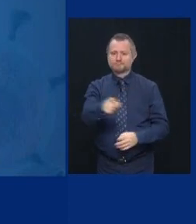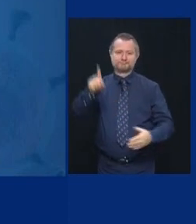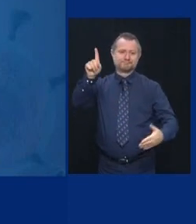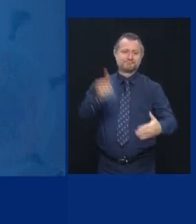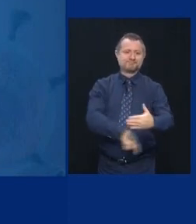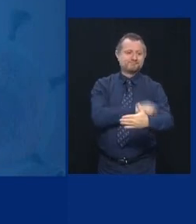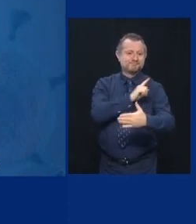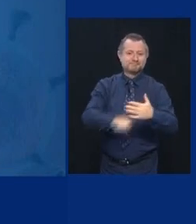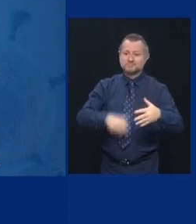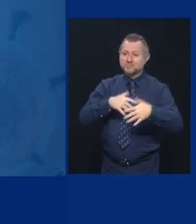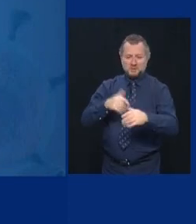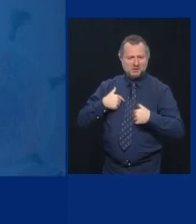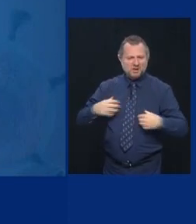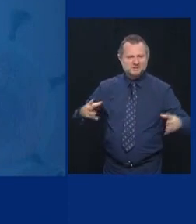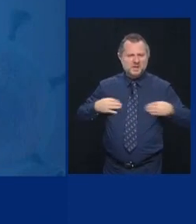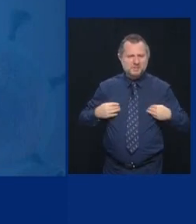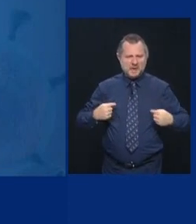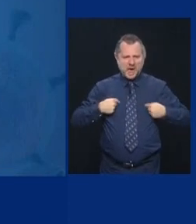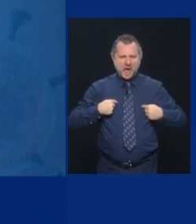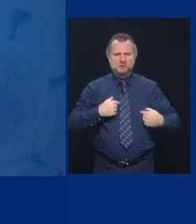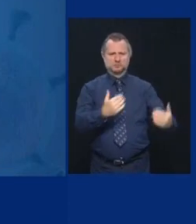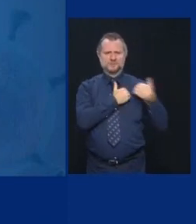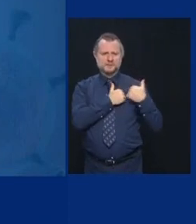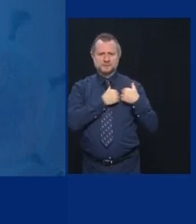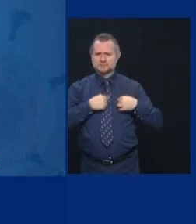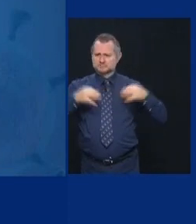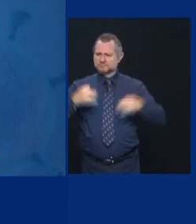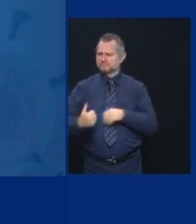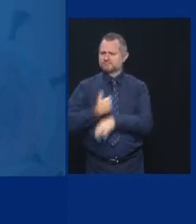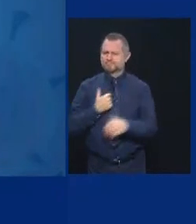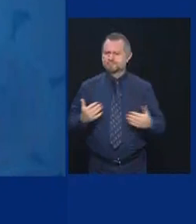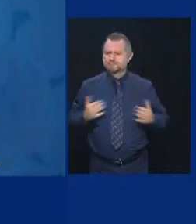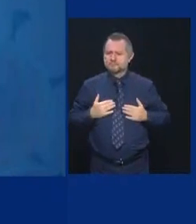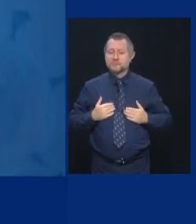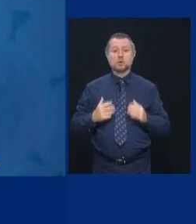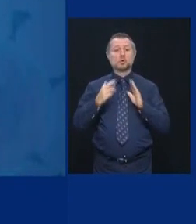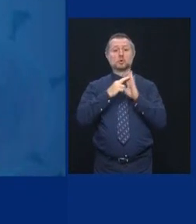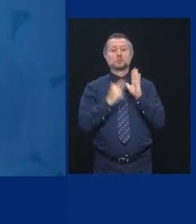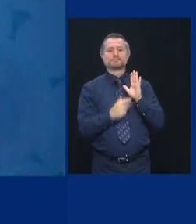rules are going to make a dawn if you don't have the enforcement.